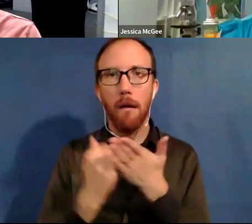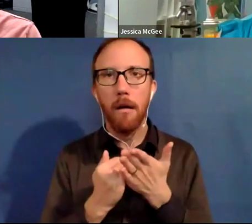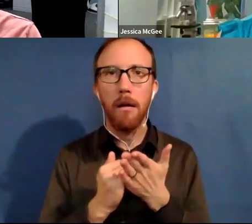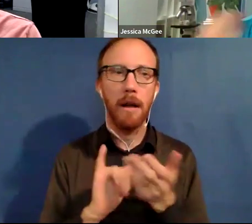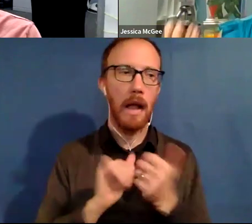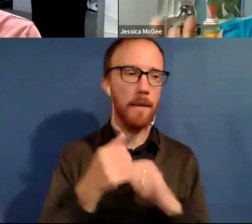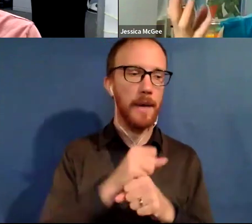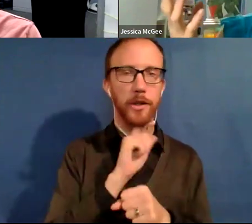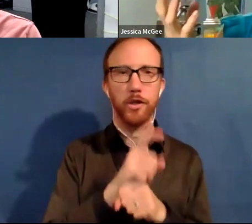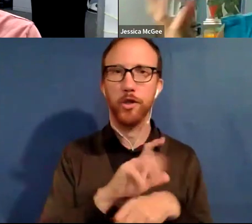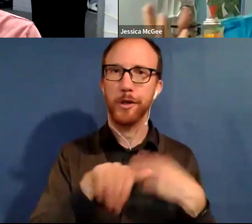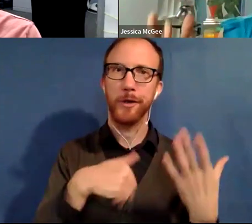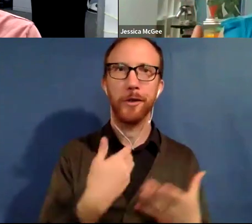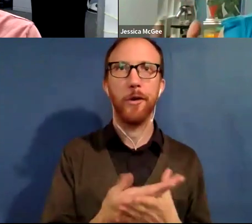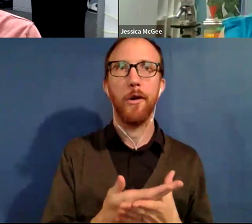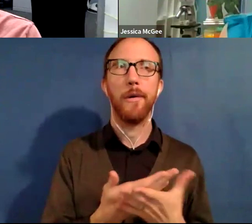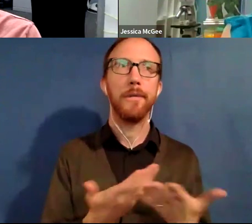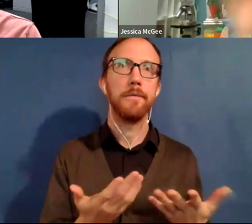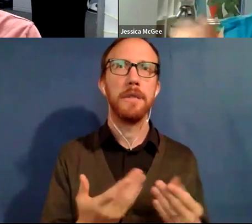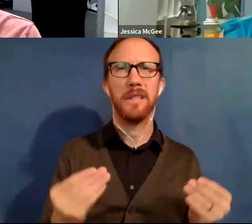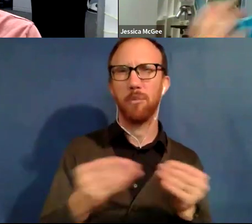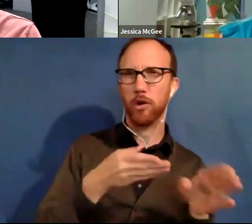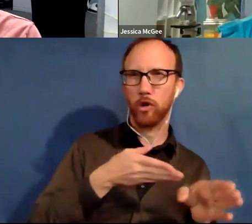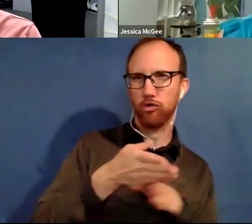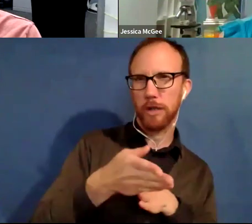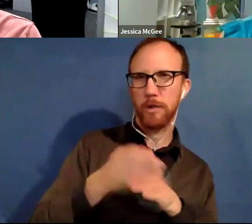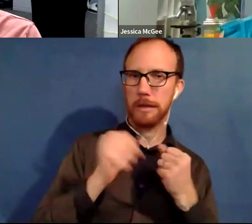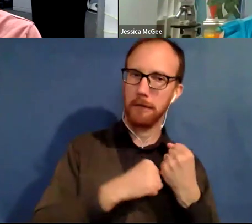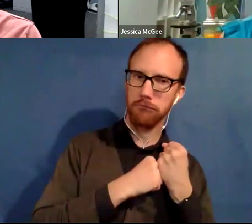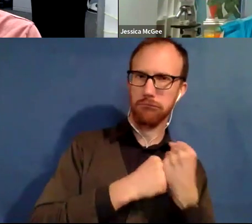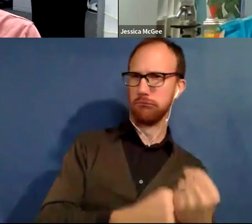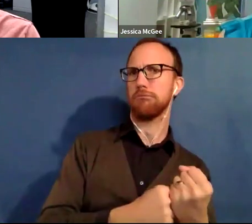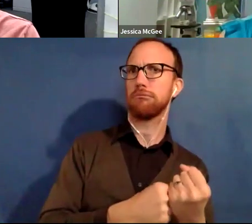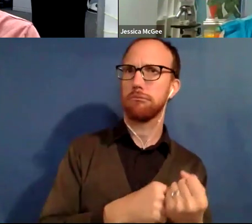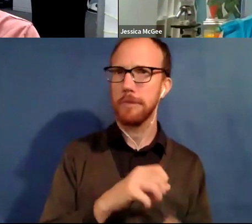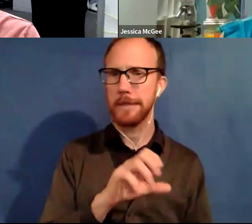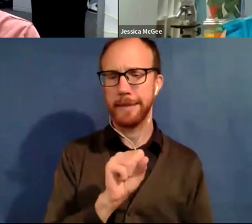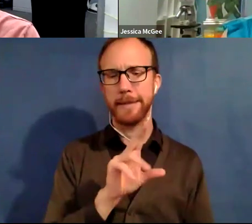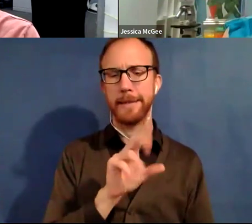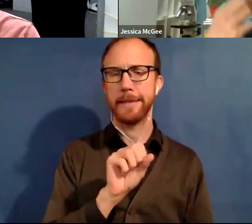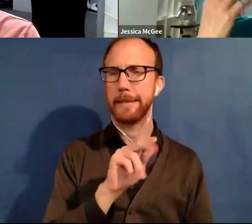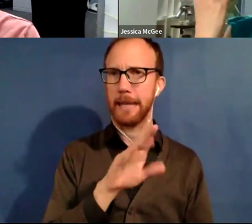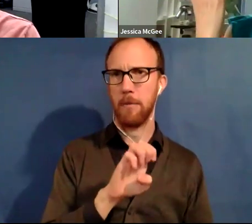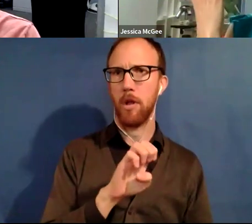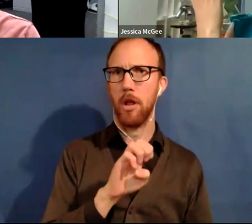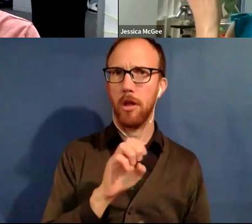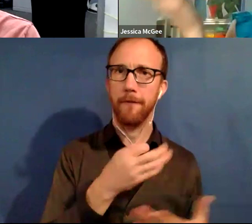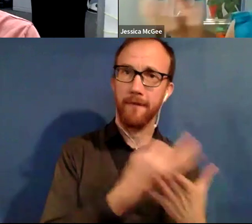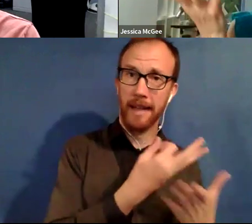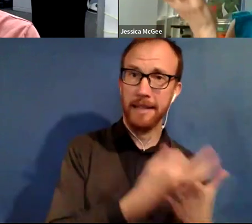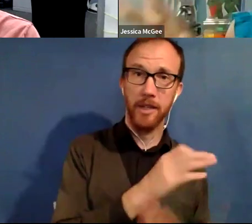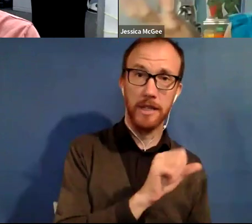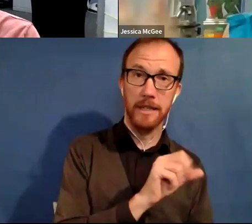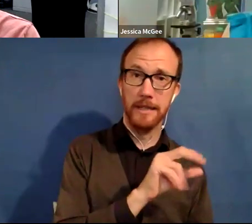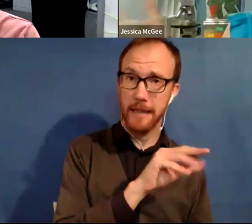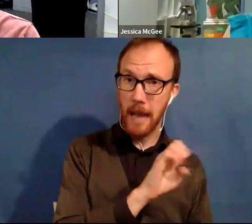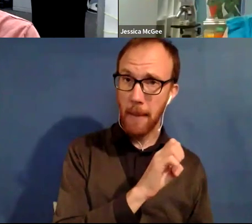more of a career that is sustainable in every meaning of the word, like financially sustainable, but also, you know, how